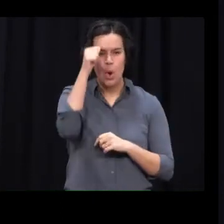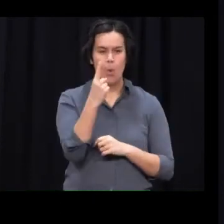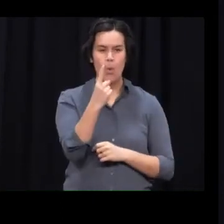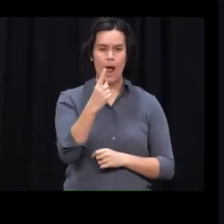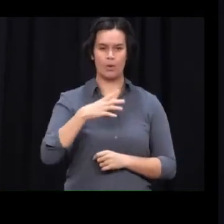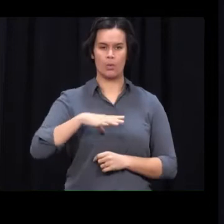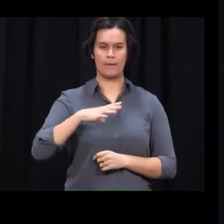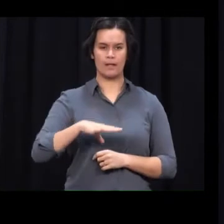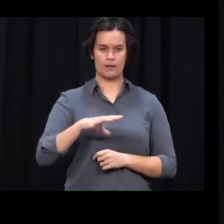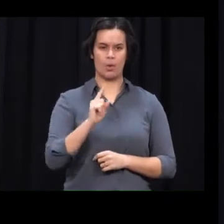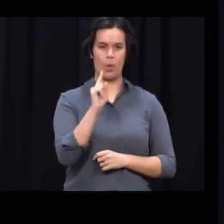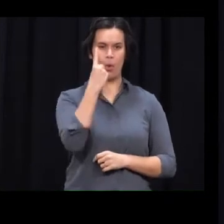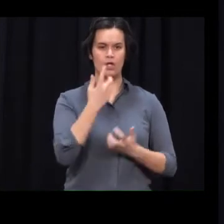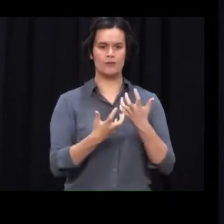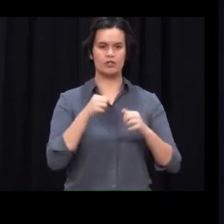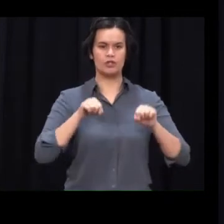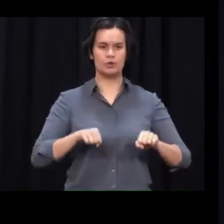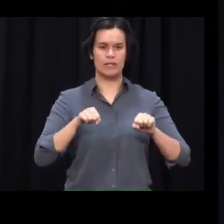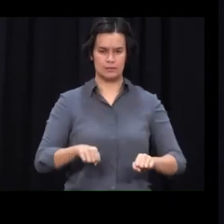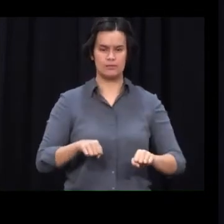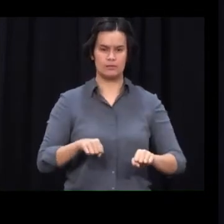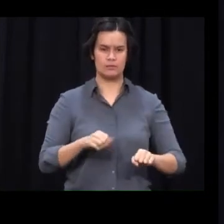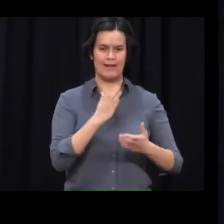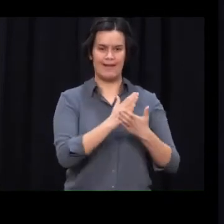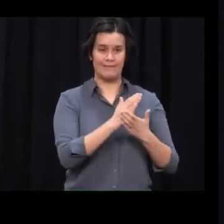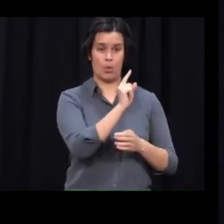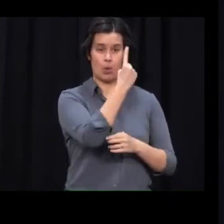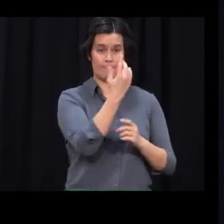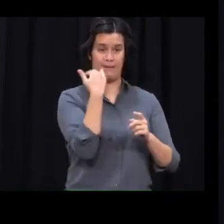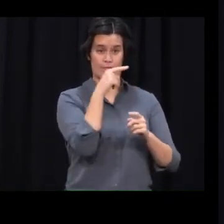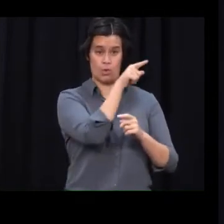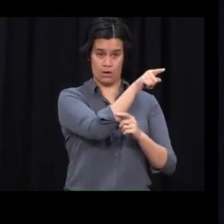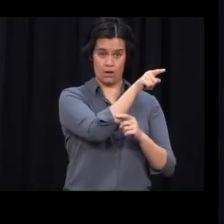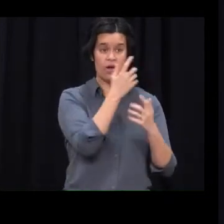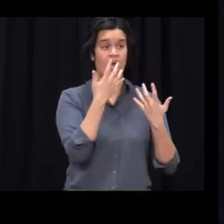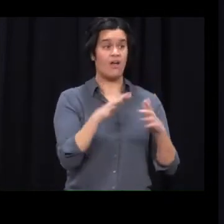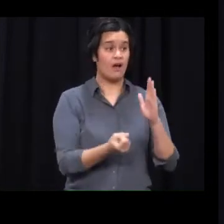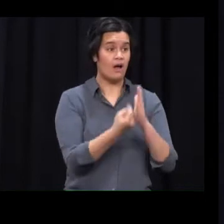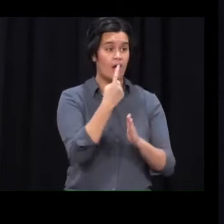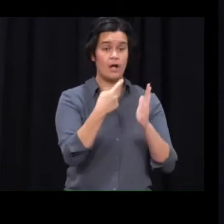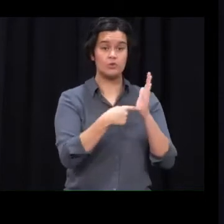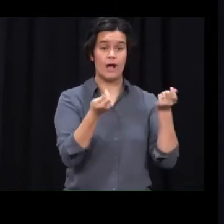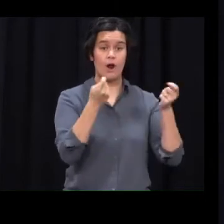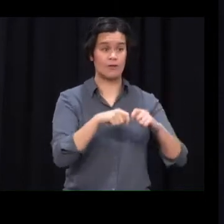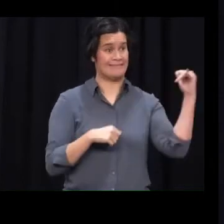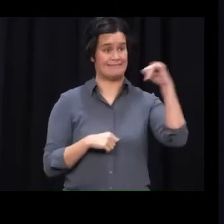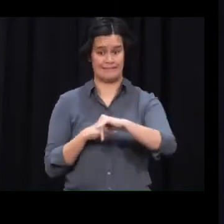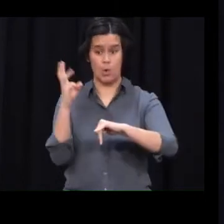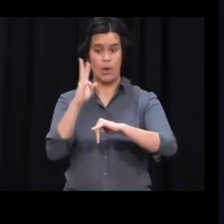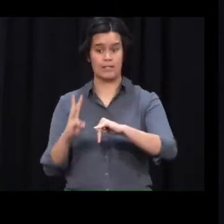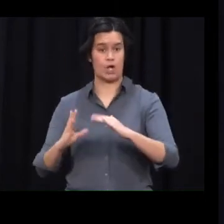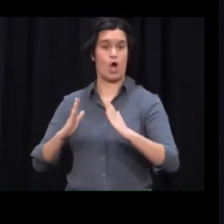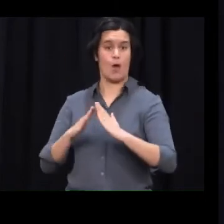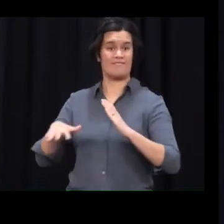As the genome sequences are all largely identical, there is no additional information as yet from the genome